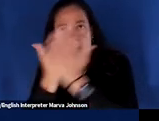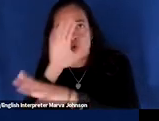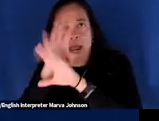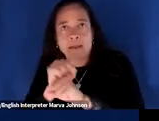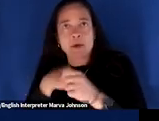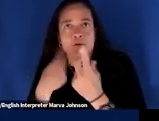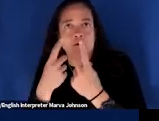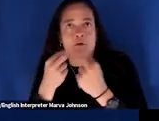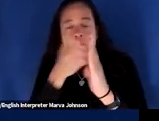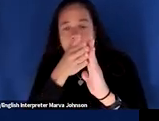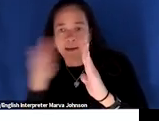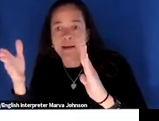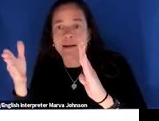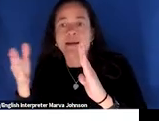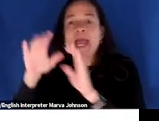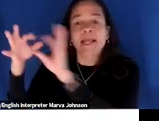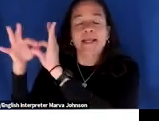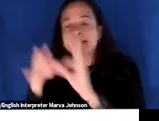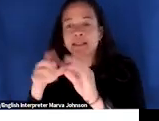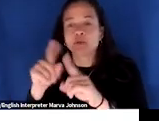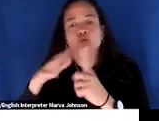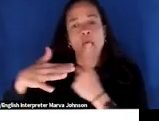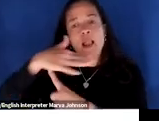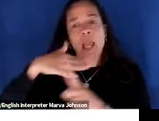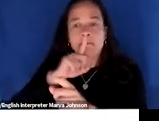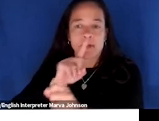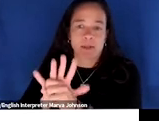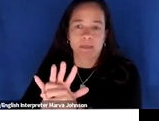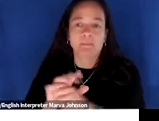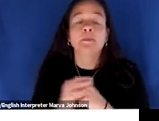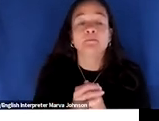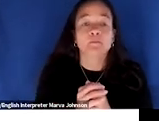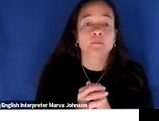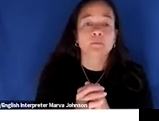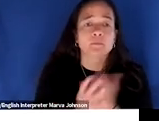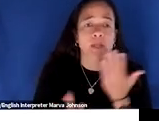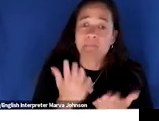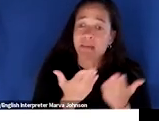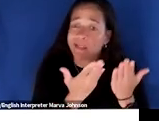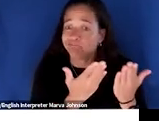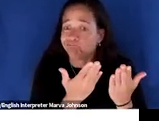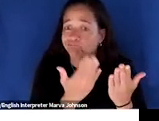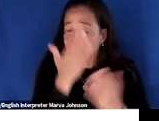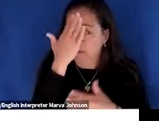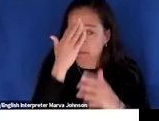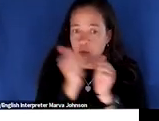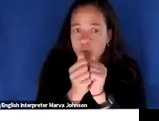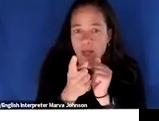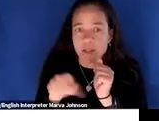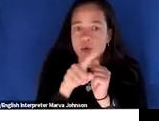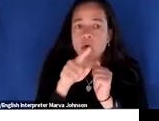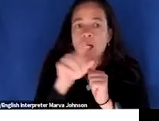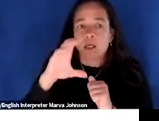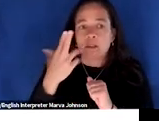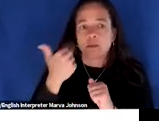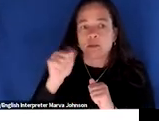connect them to climate commitments i want to show you something now that this might be familiar to you um it's taken from uh charles duhigg